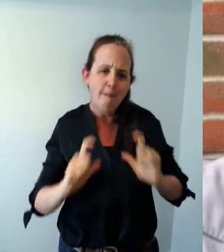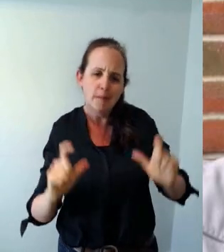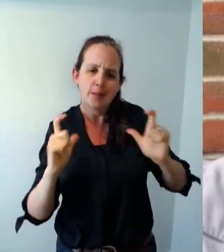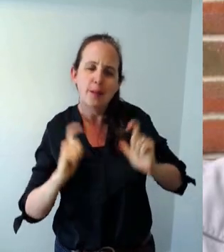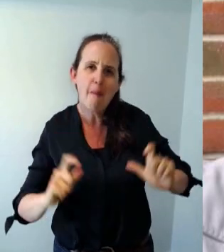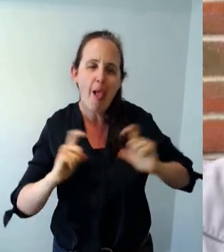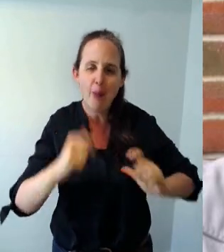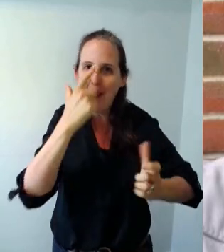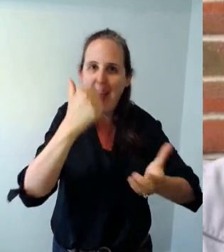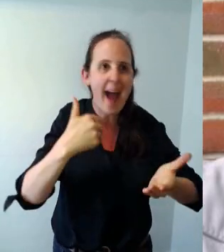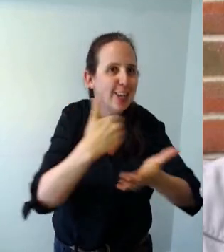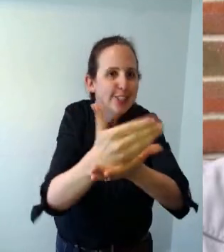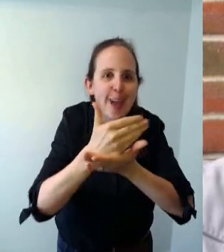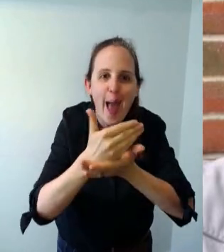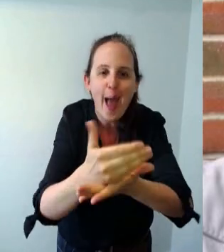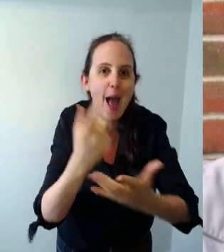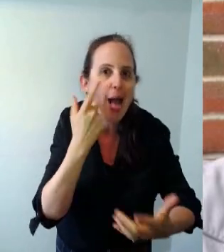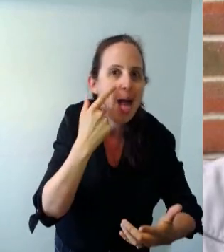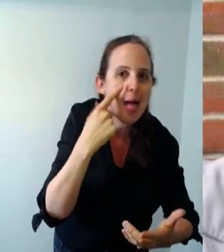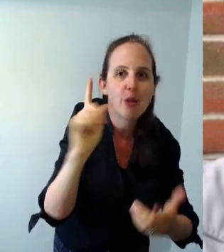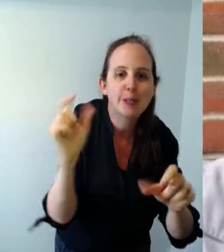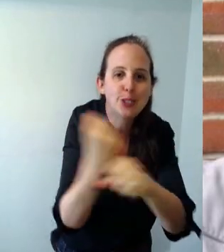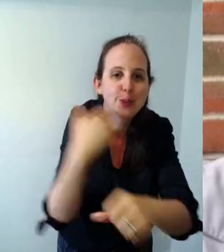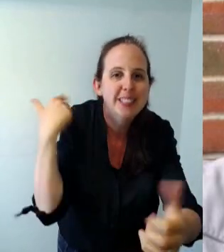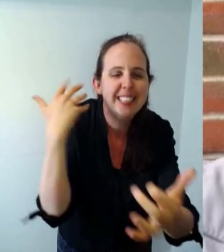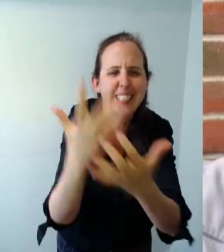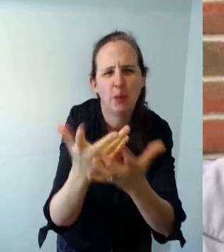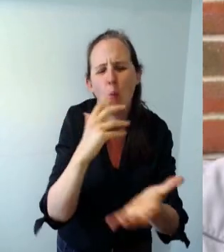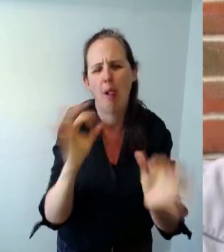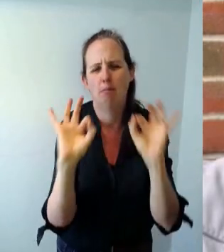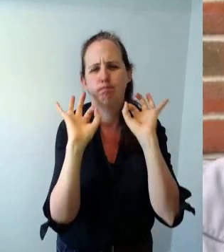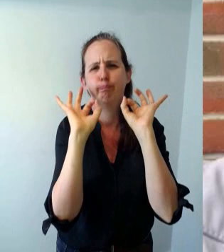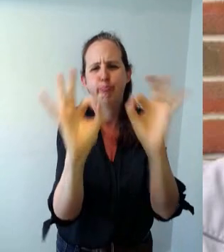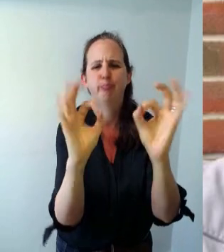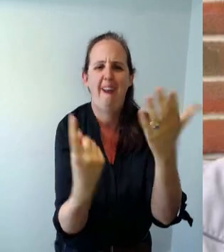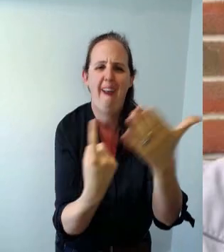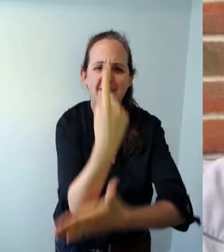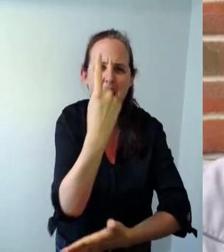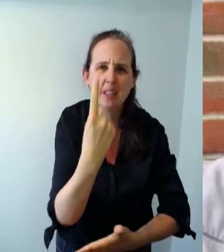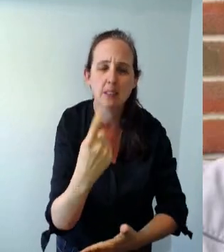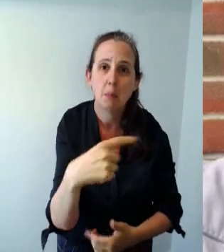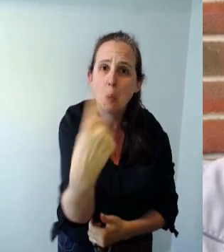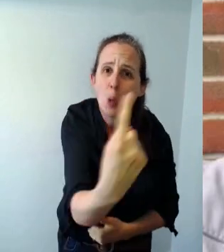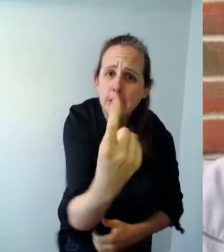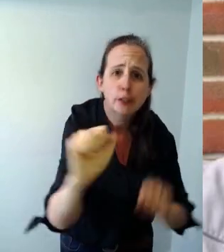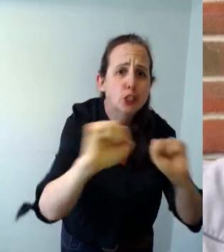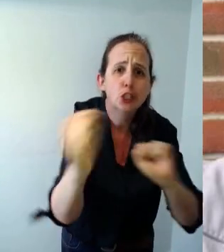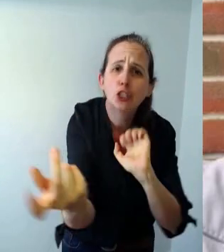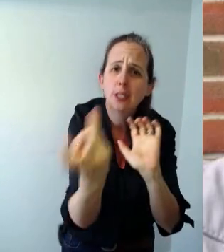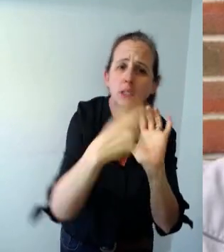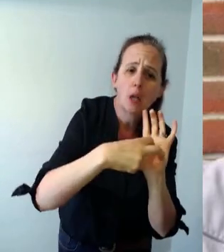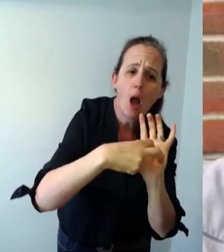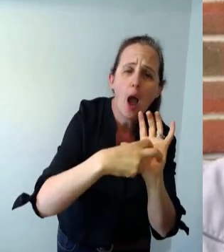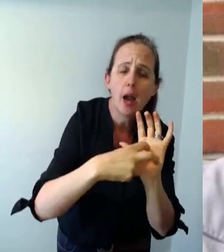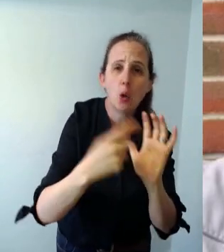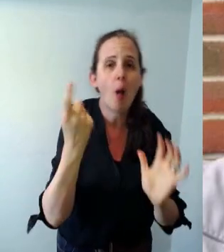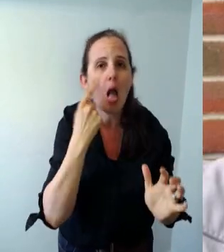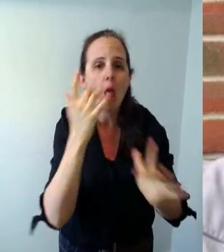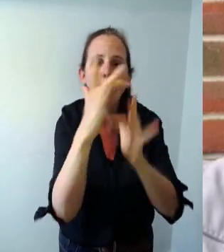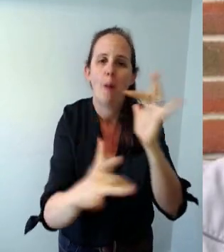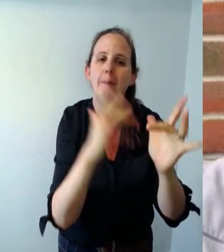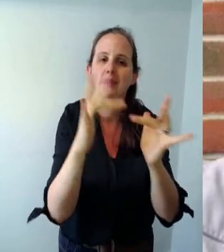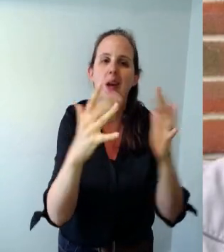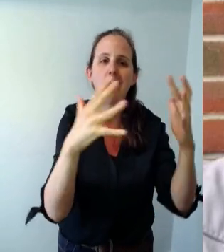can get sharing and see what you've all been up to which will be fab if you haven't already signed up and if you go to my website it's